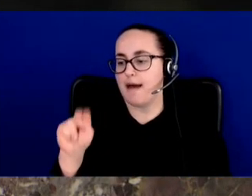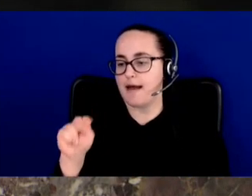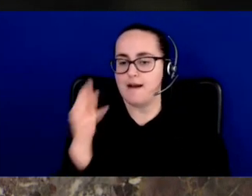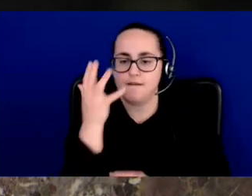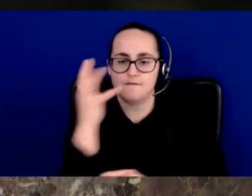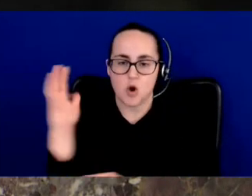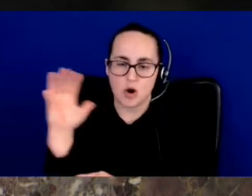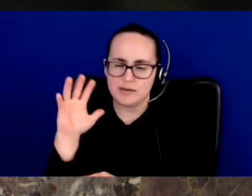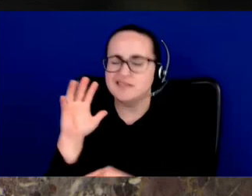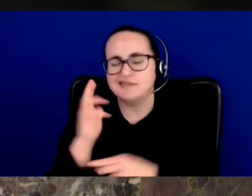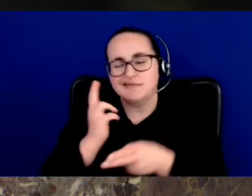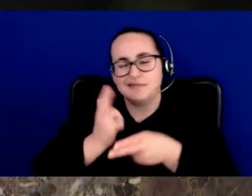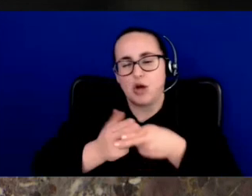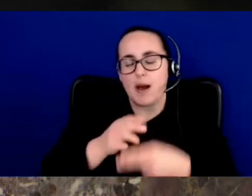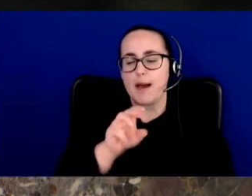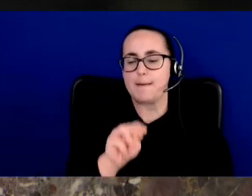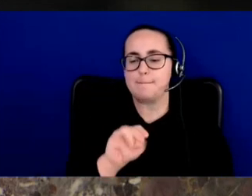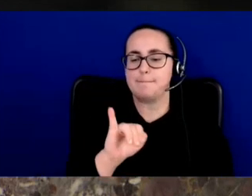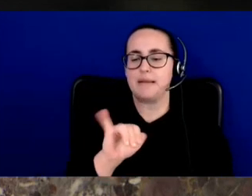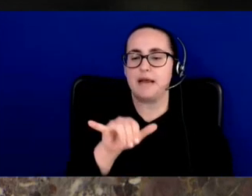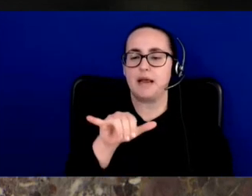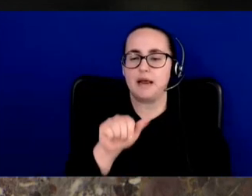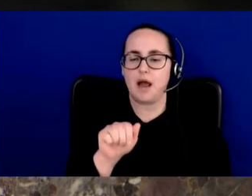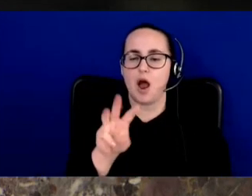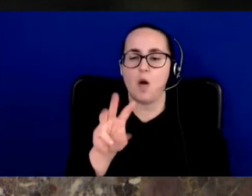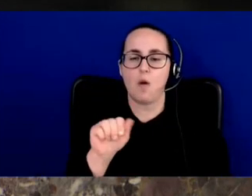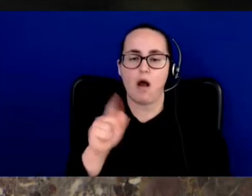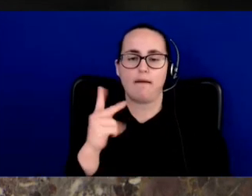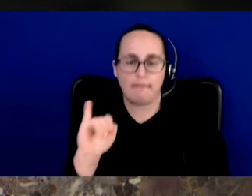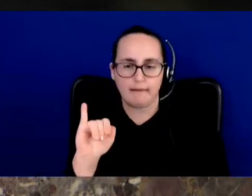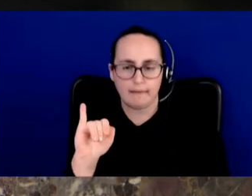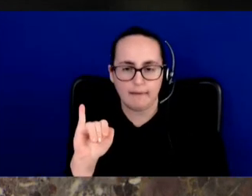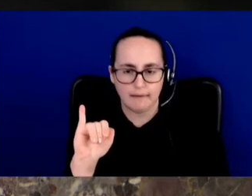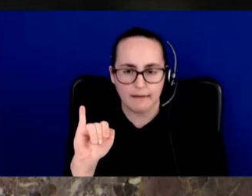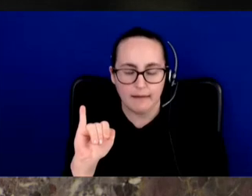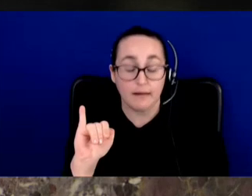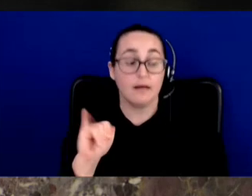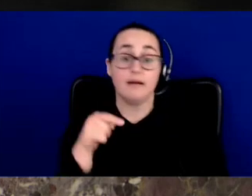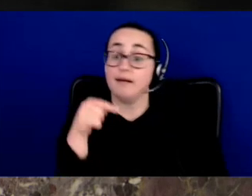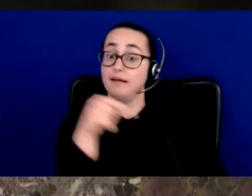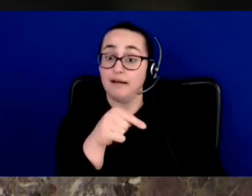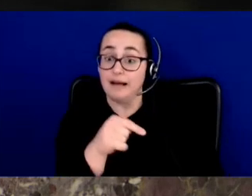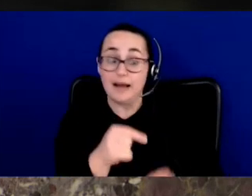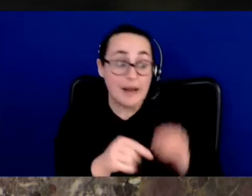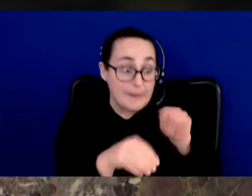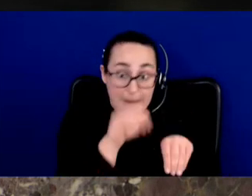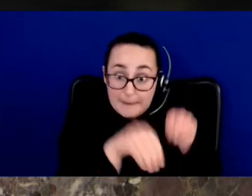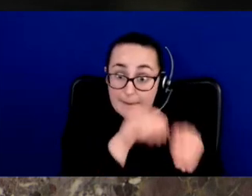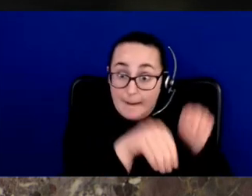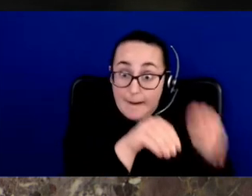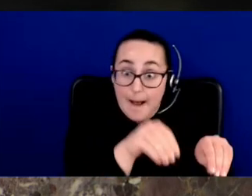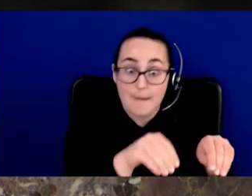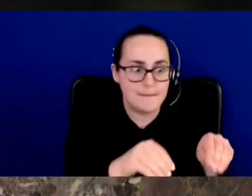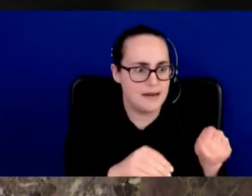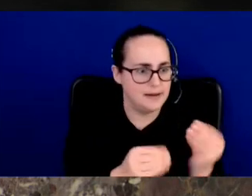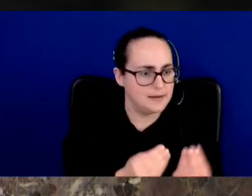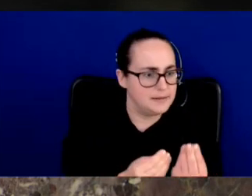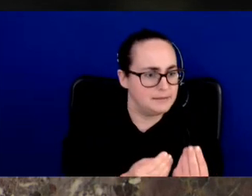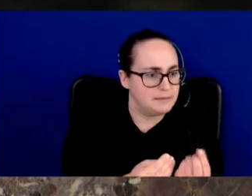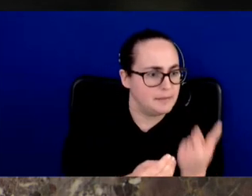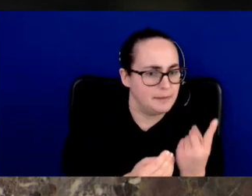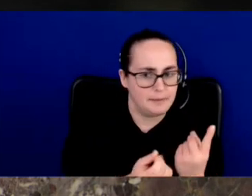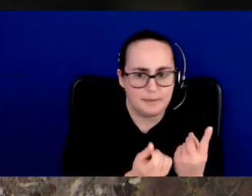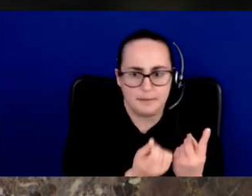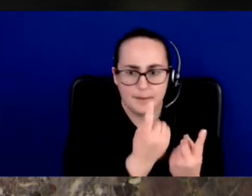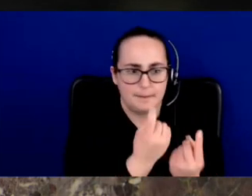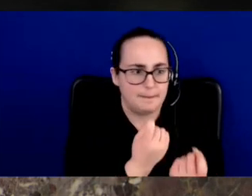mighty, containing hundreds of plants, each striving to get its own share of rain and sun. Done the right way, the forests achieve